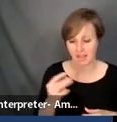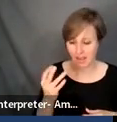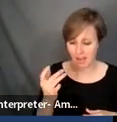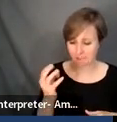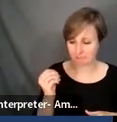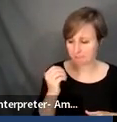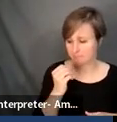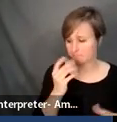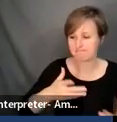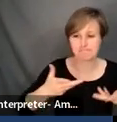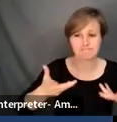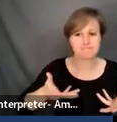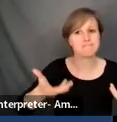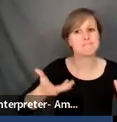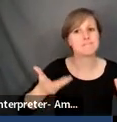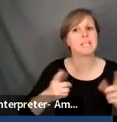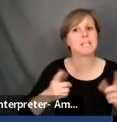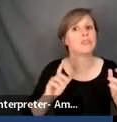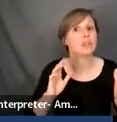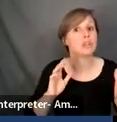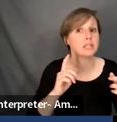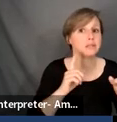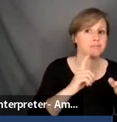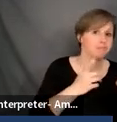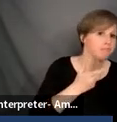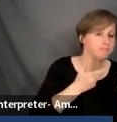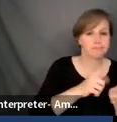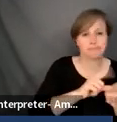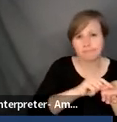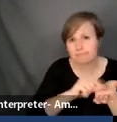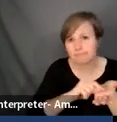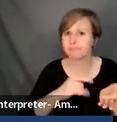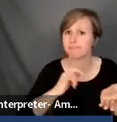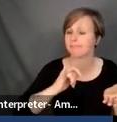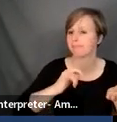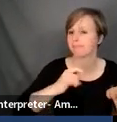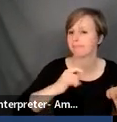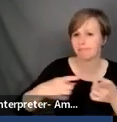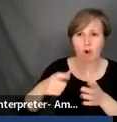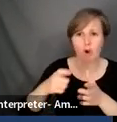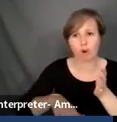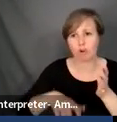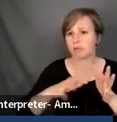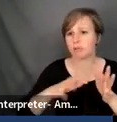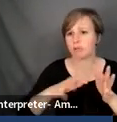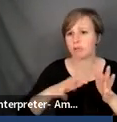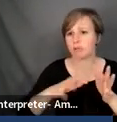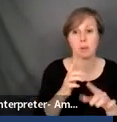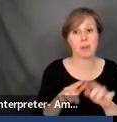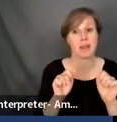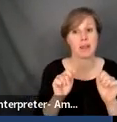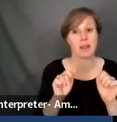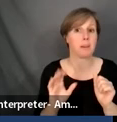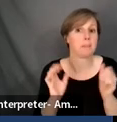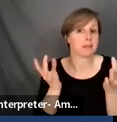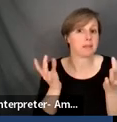different, um, different communications that have been, uh, around, but I think it's something very tricky and it's, um,